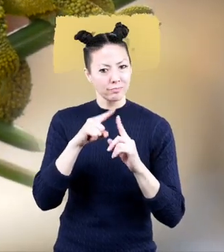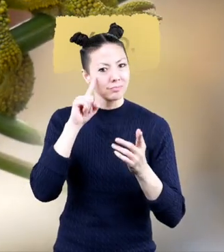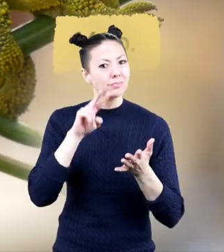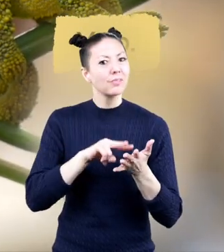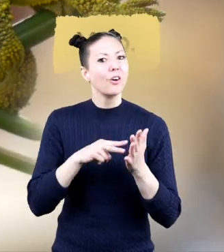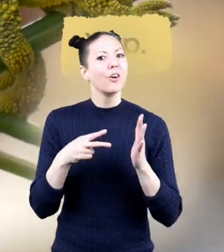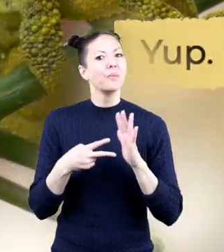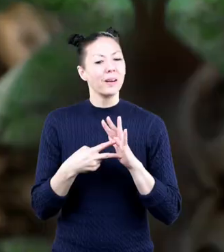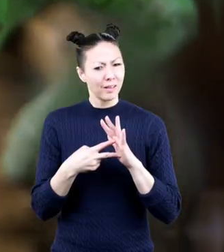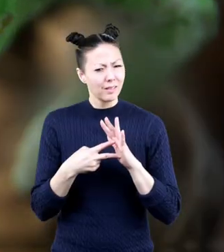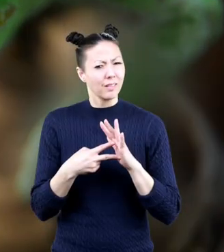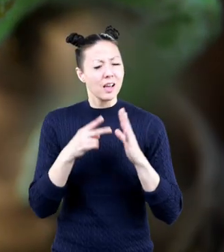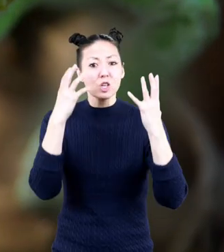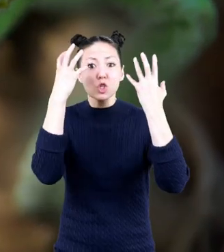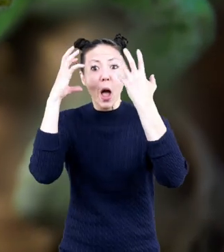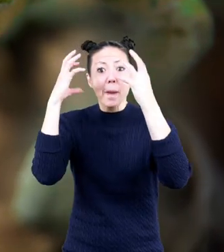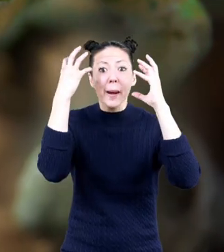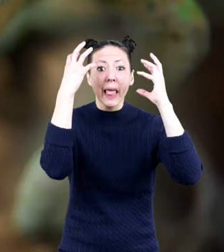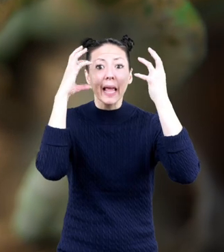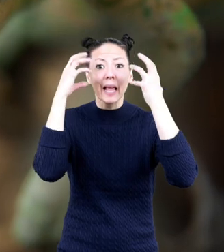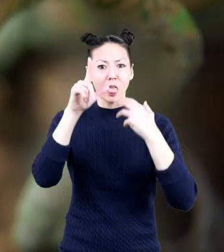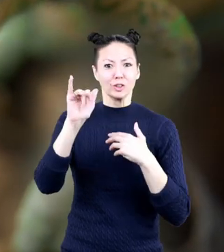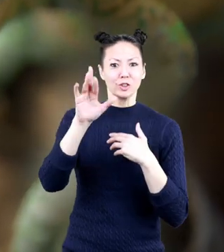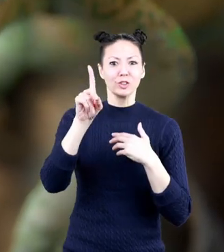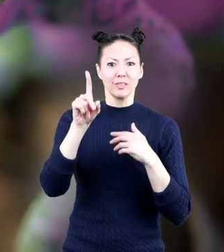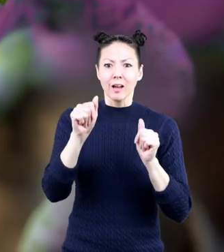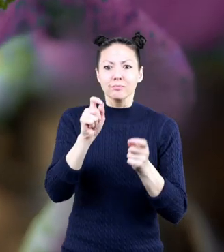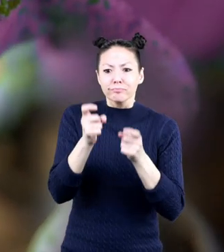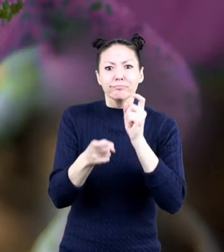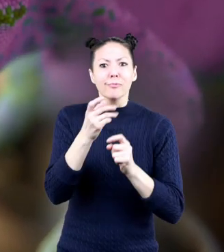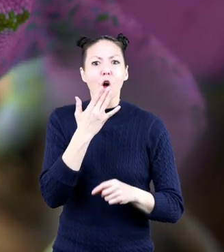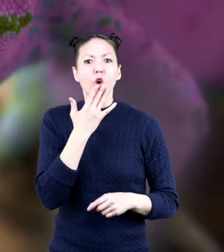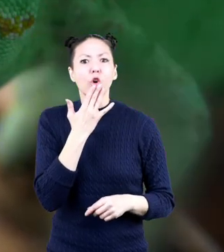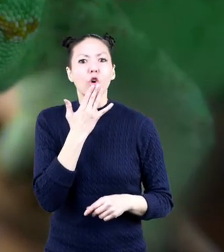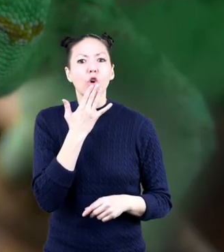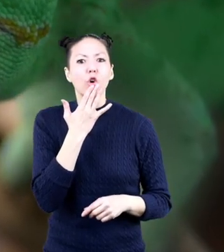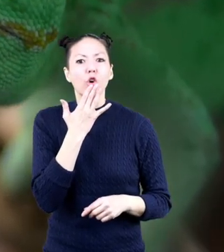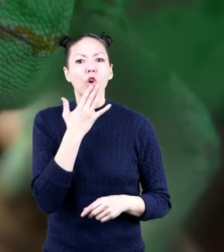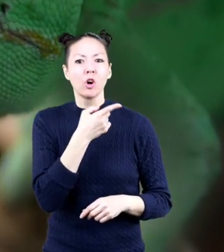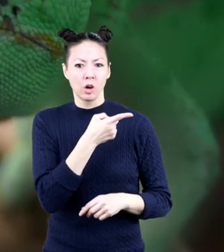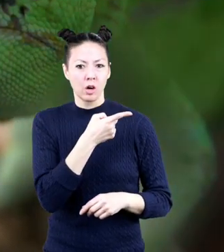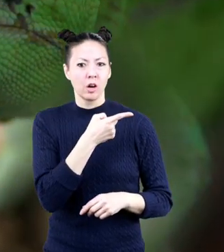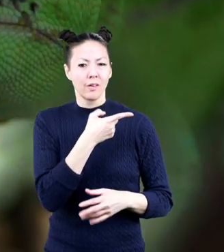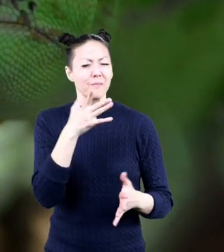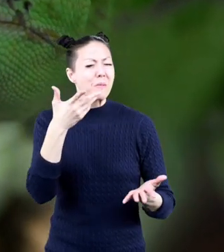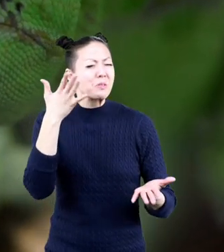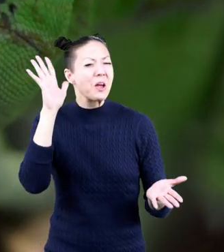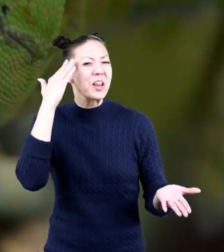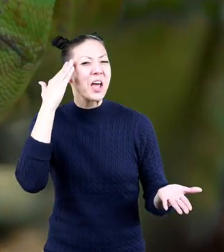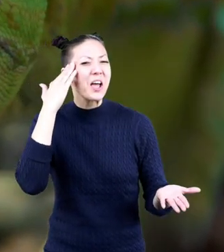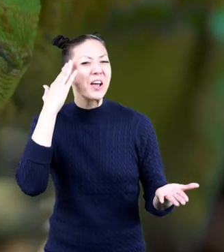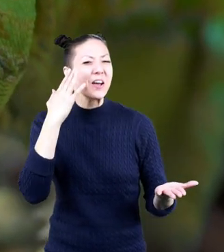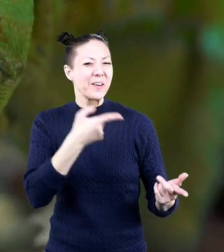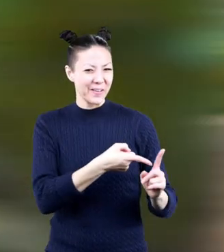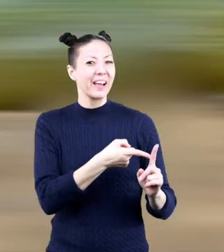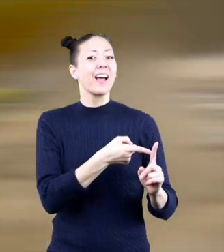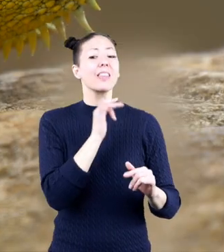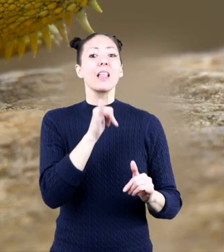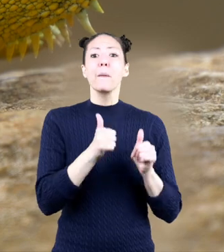communication? A chameleon is a lizard that can change its colors. Maybe you already knew that.